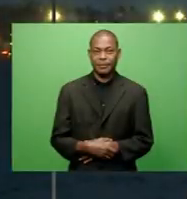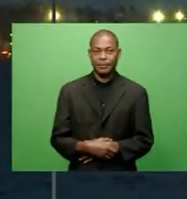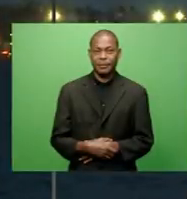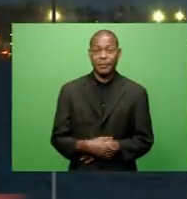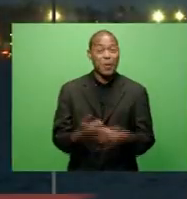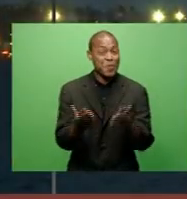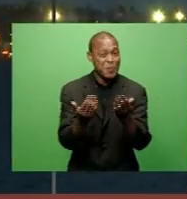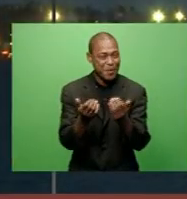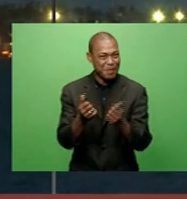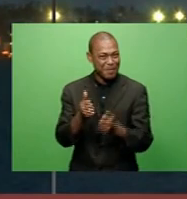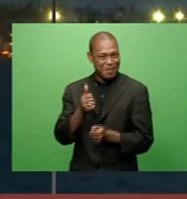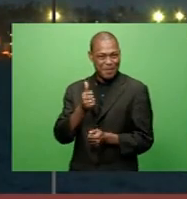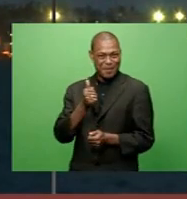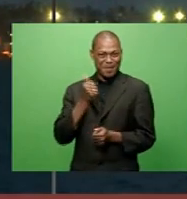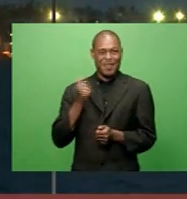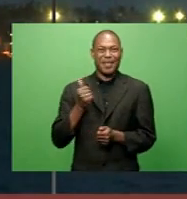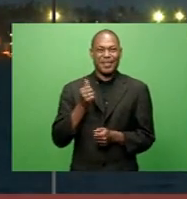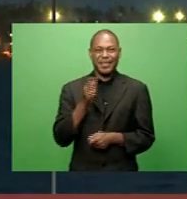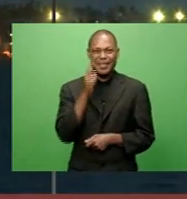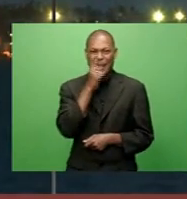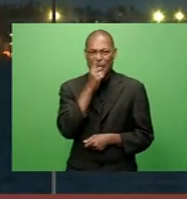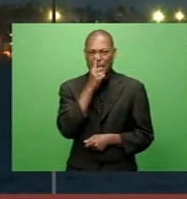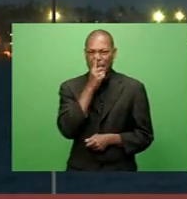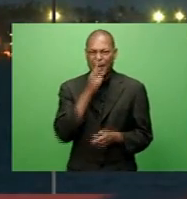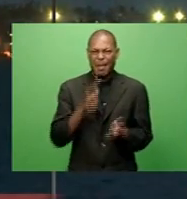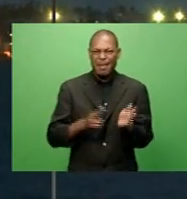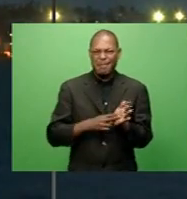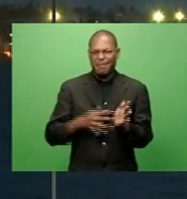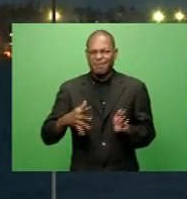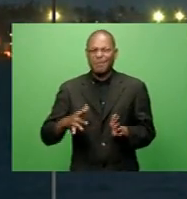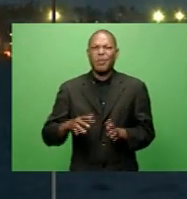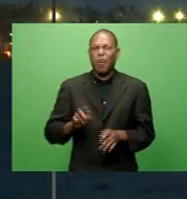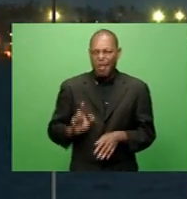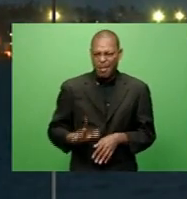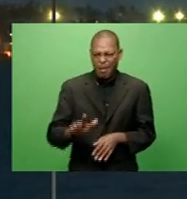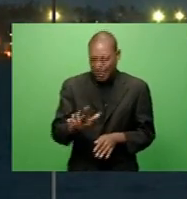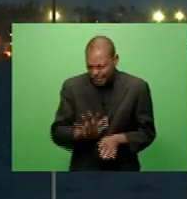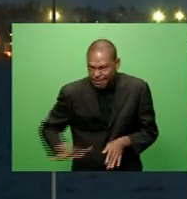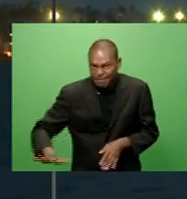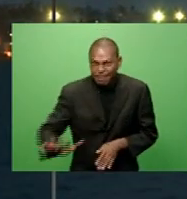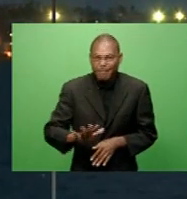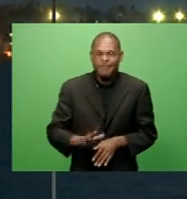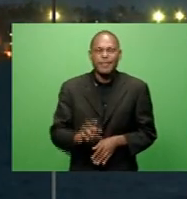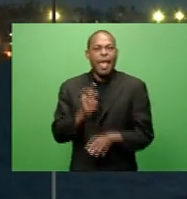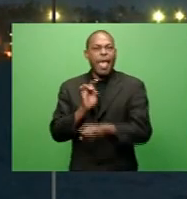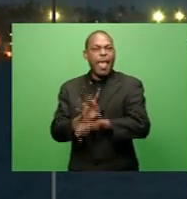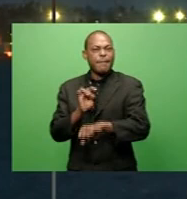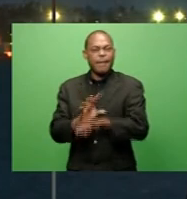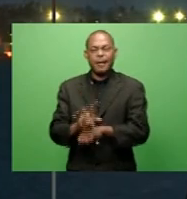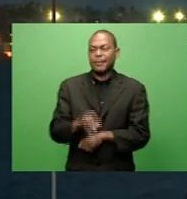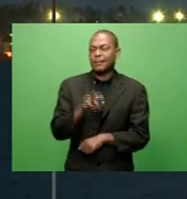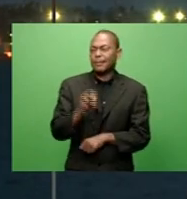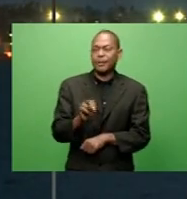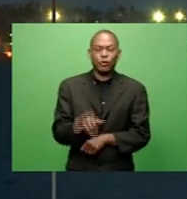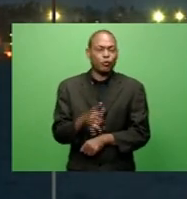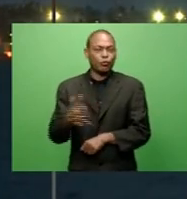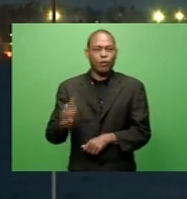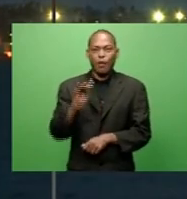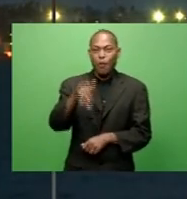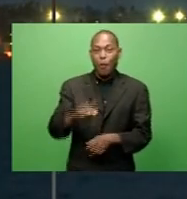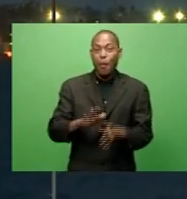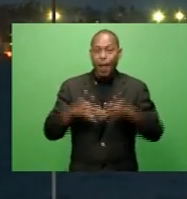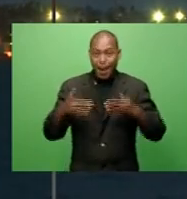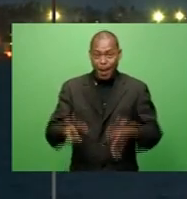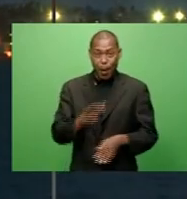Welcome back. Villagers of Nambawatu in Riketi Madhuwata have been advised that they need to vacate their homes now. The Ministry of